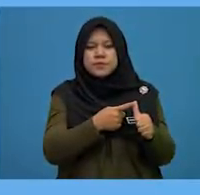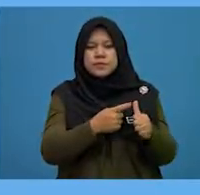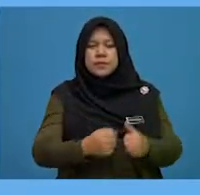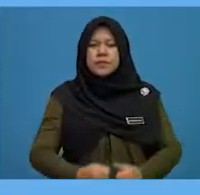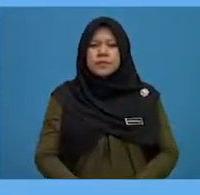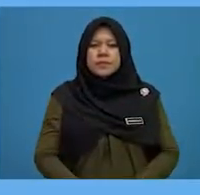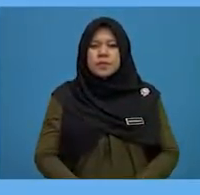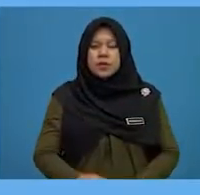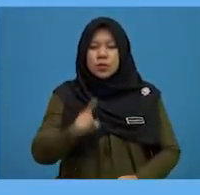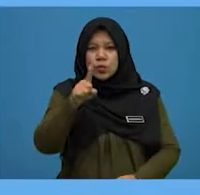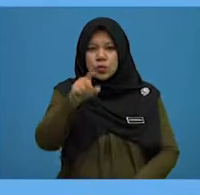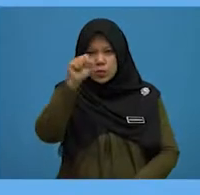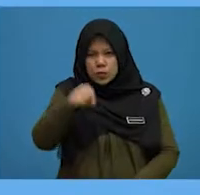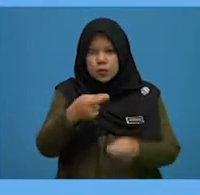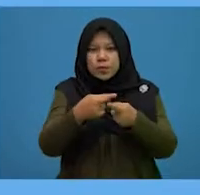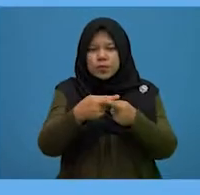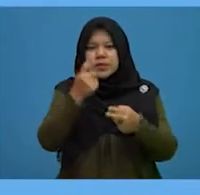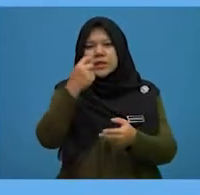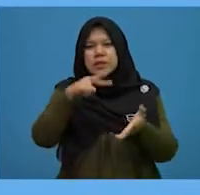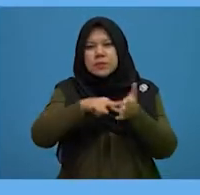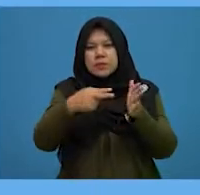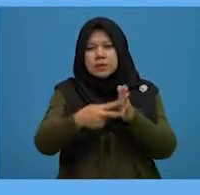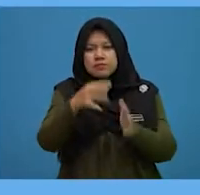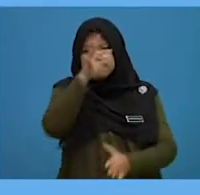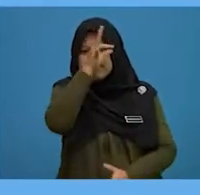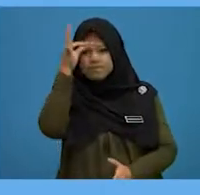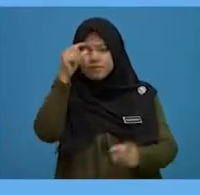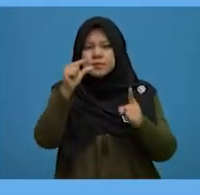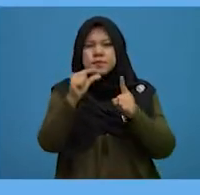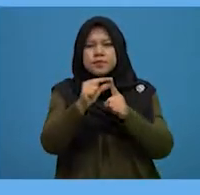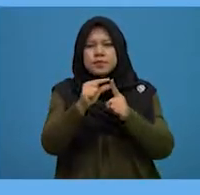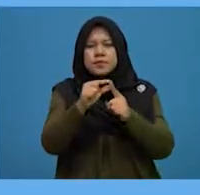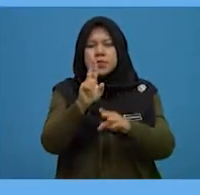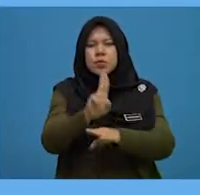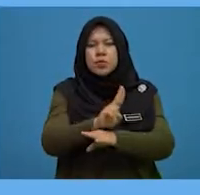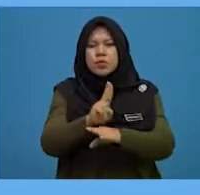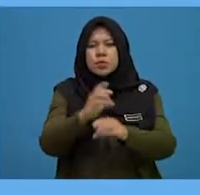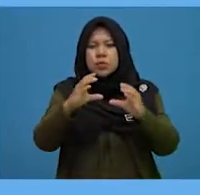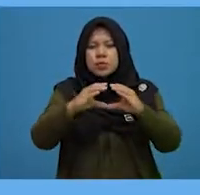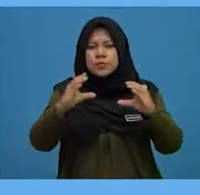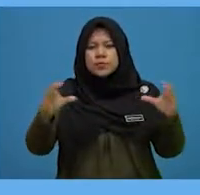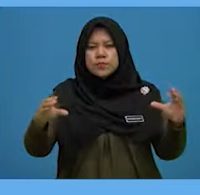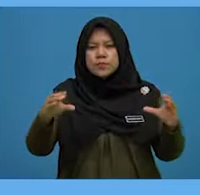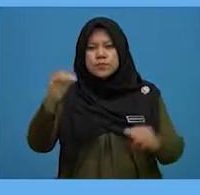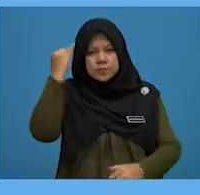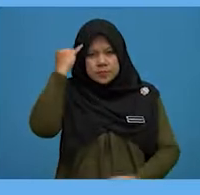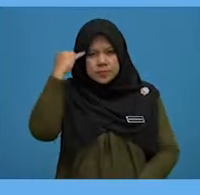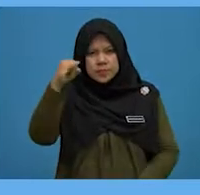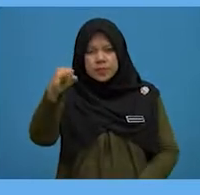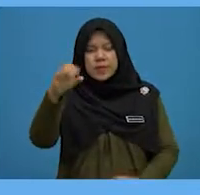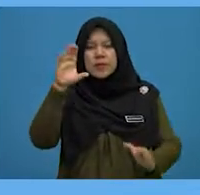You can infer the meaning of unknown words using contextual clues,